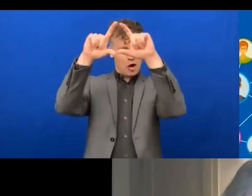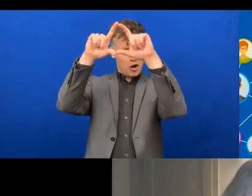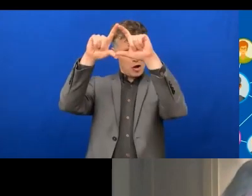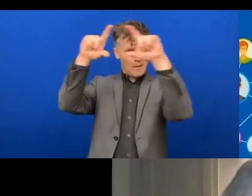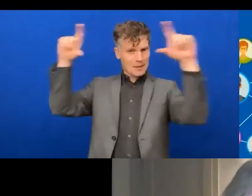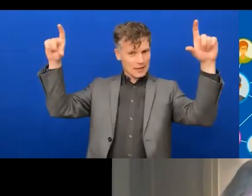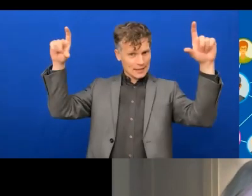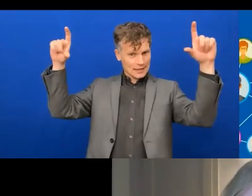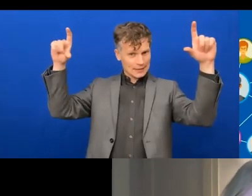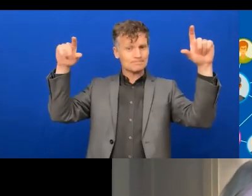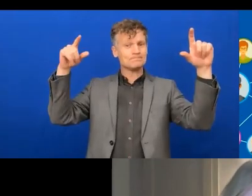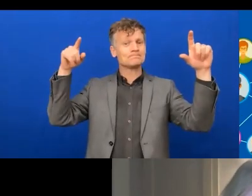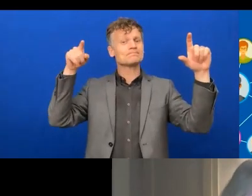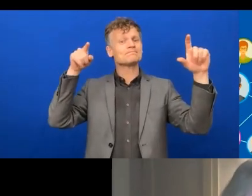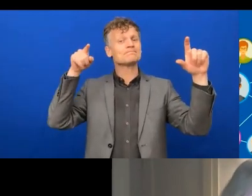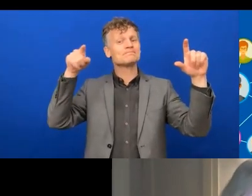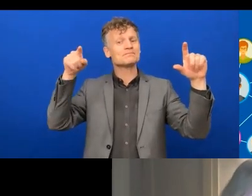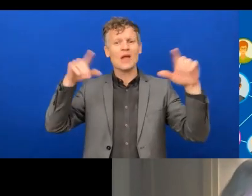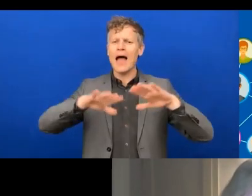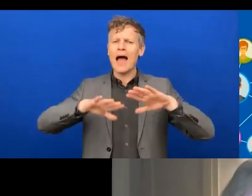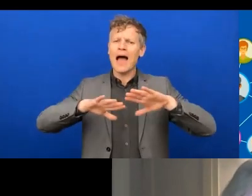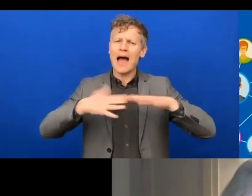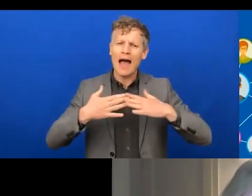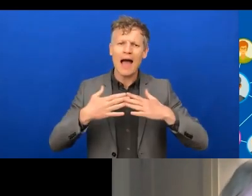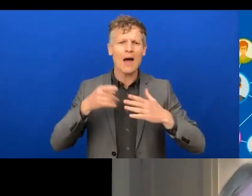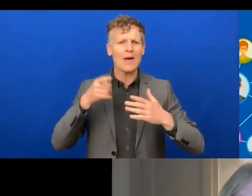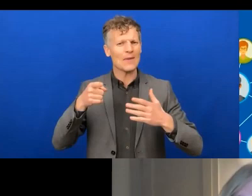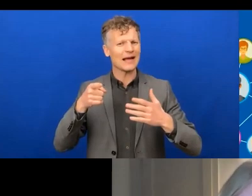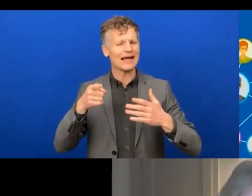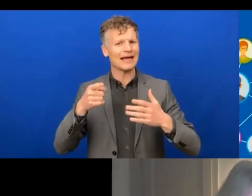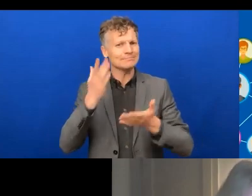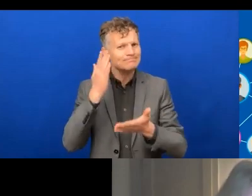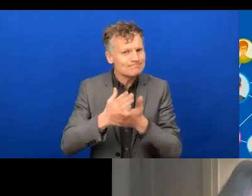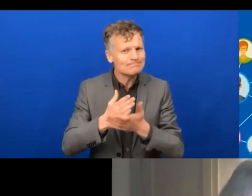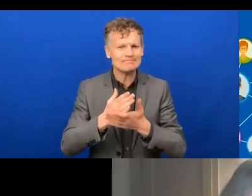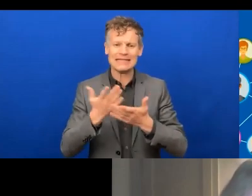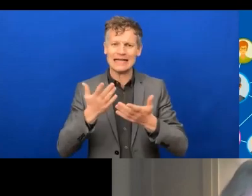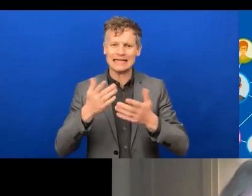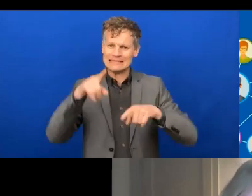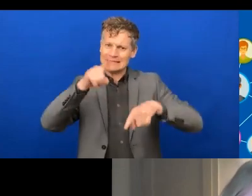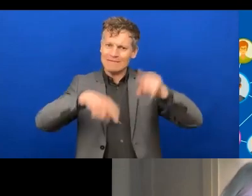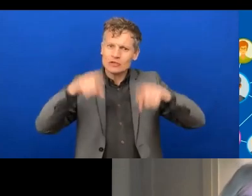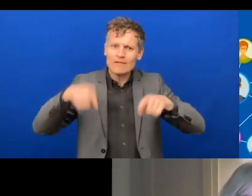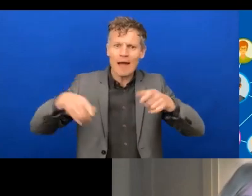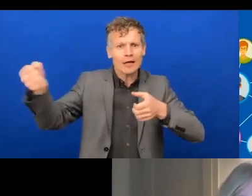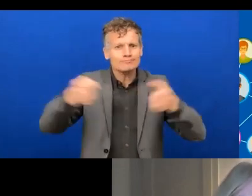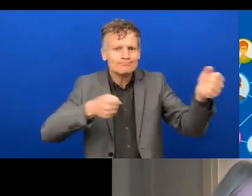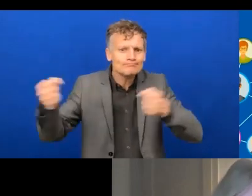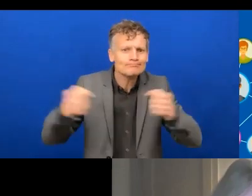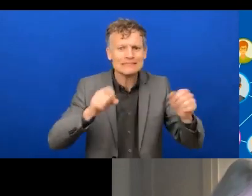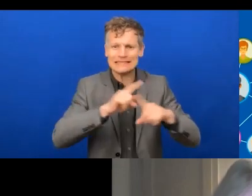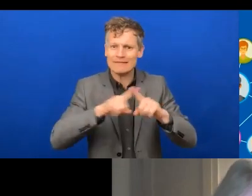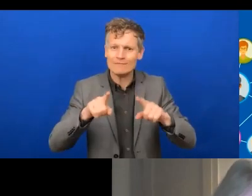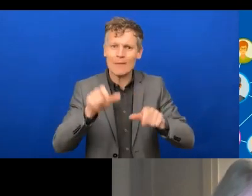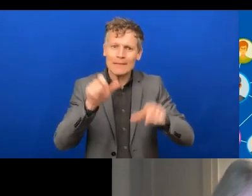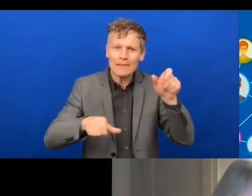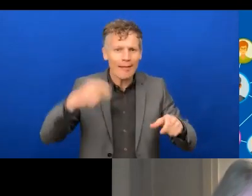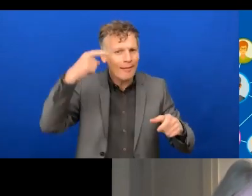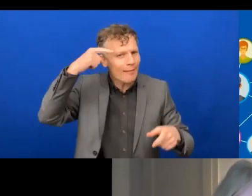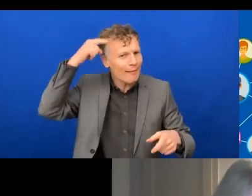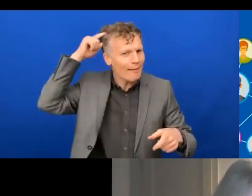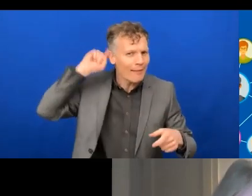diversifying their workforces? I mean, what do companies get out of it? And what are some things to look out for?